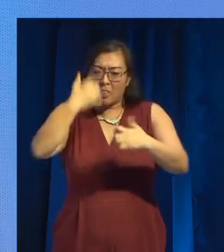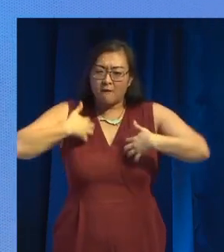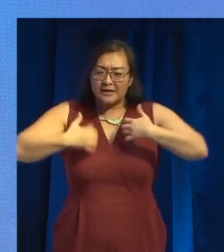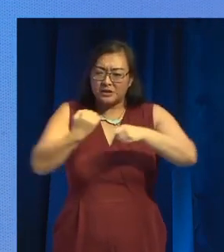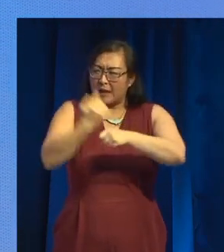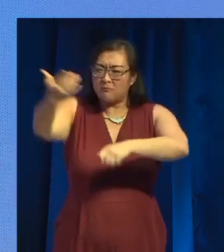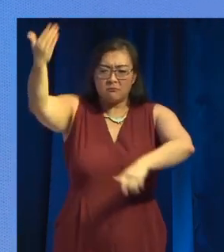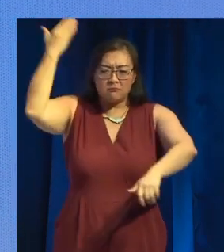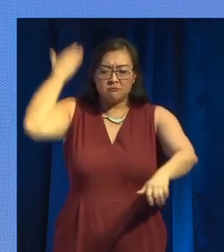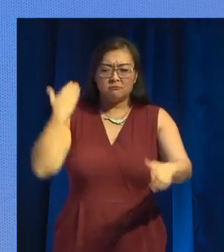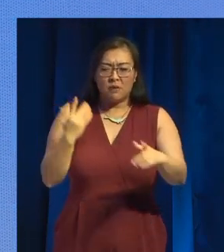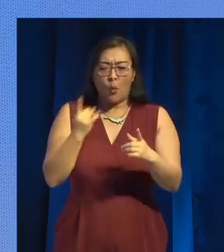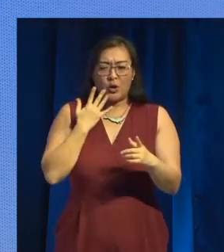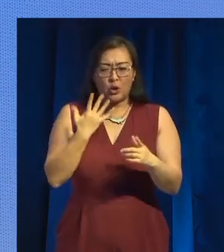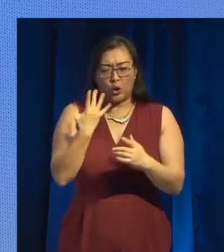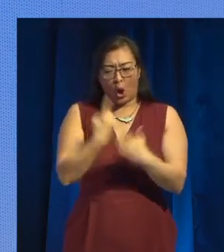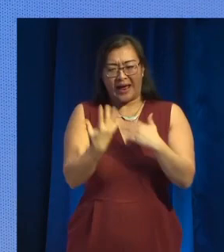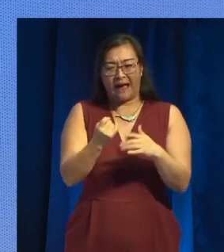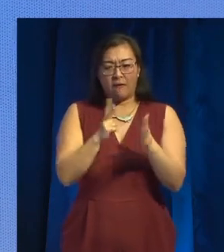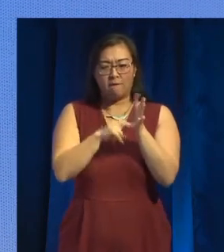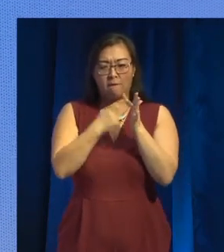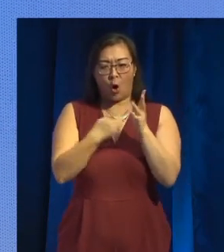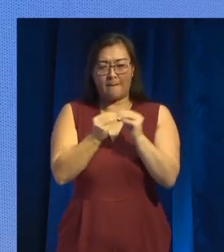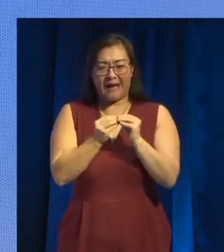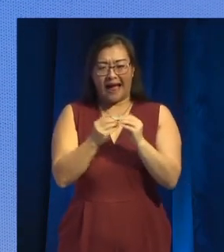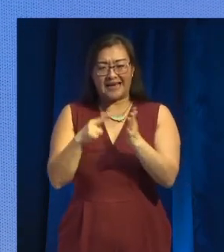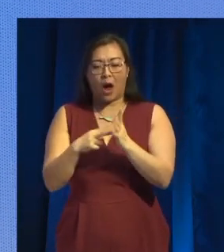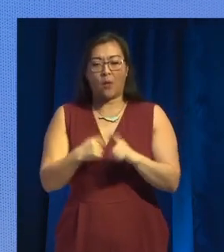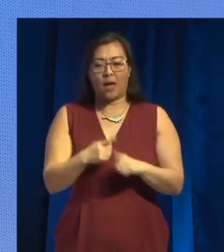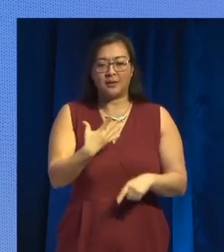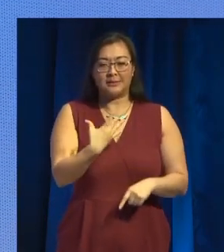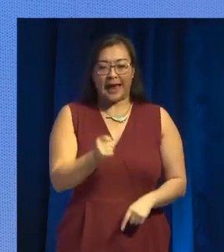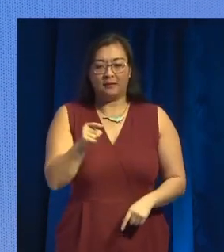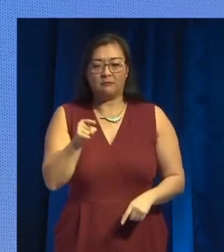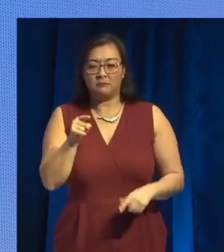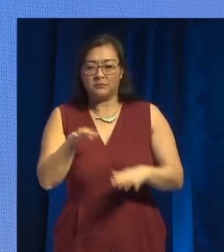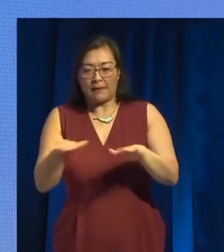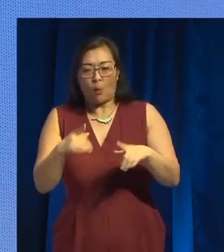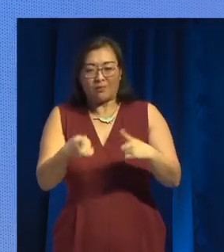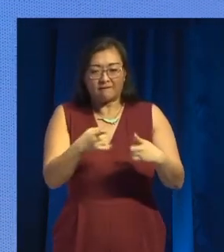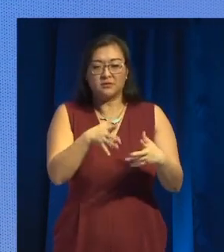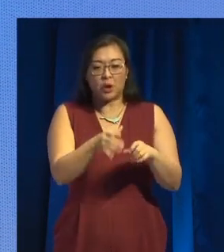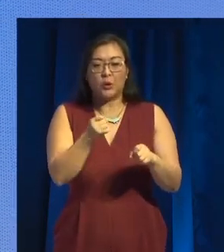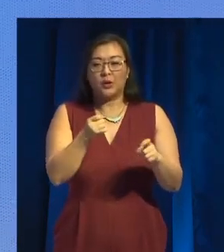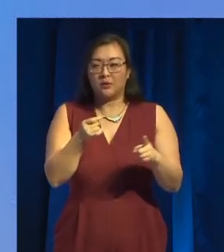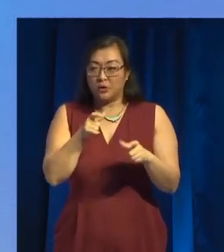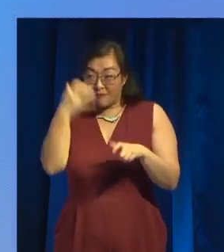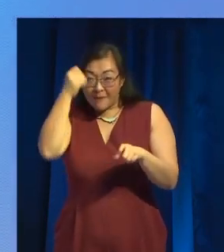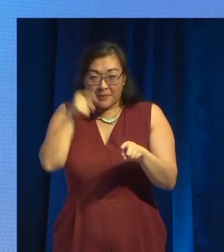text adventure, where you only had a verb and a noun and nothing else, you're old enough to remember those, right? You're still playing them, aren't you? Good.